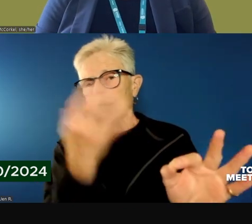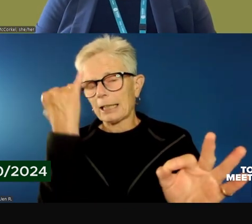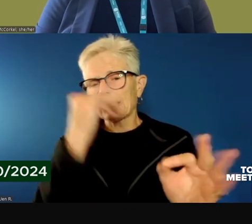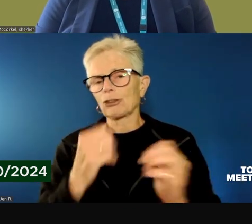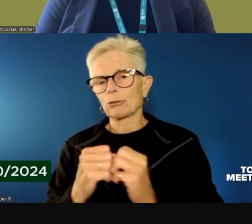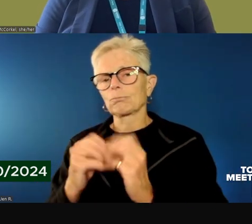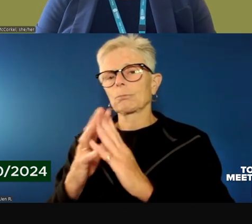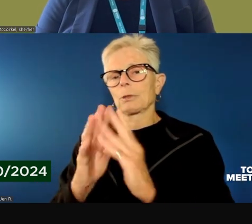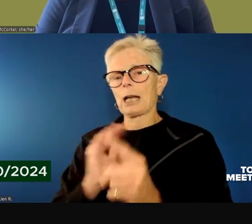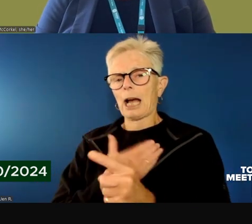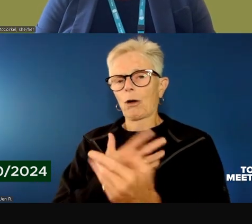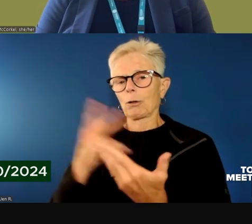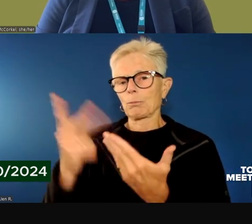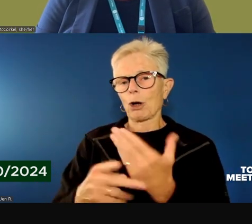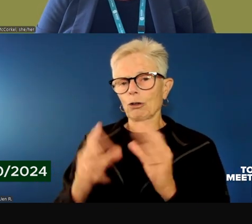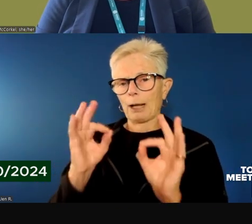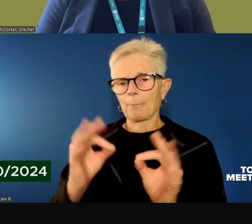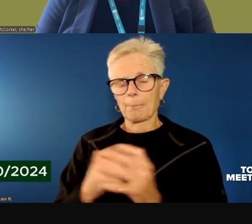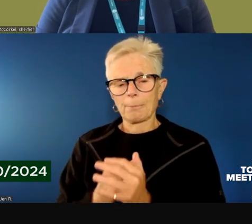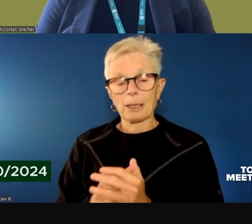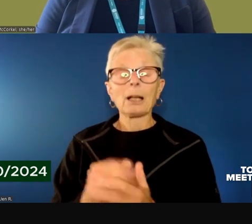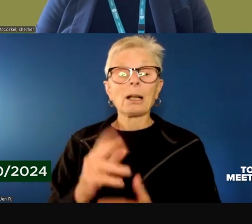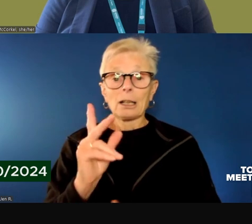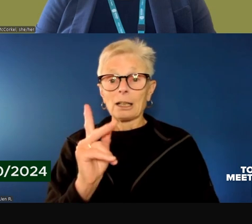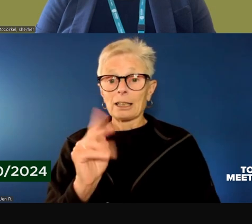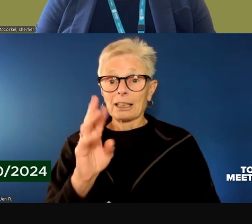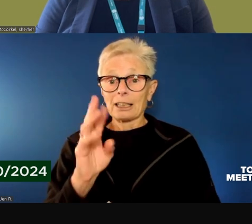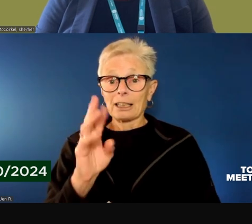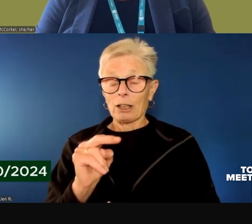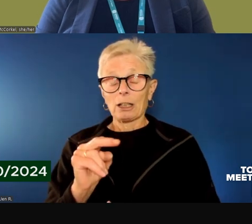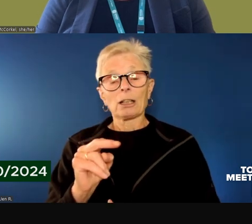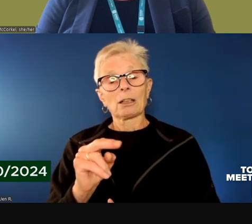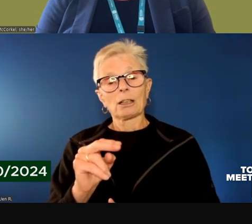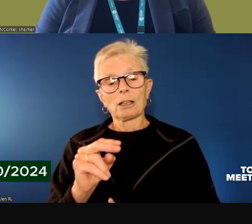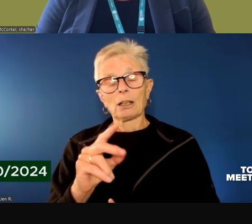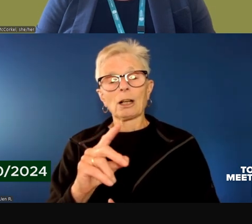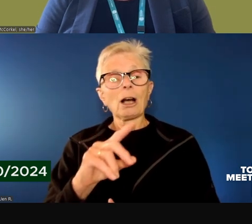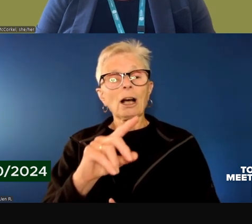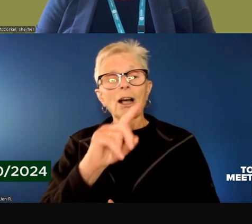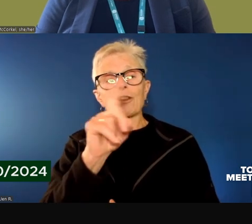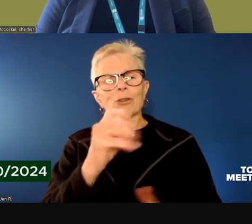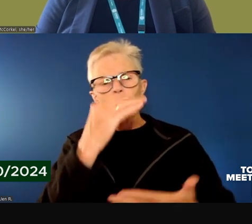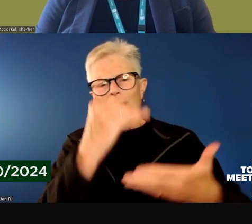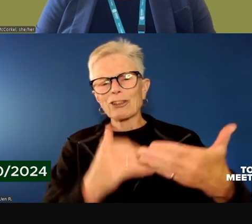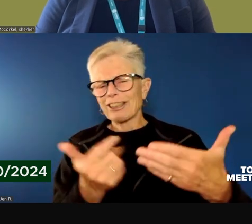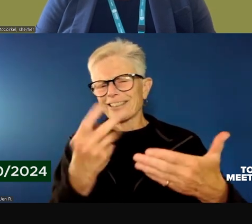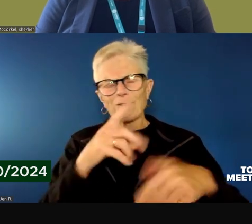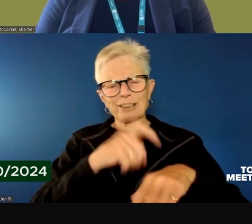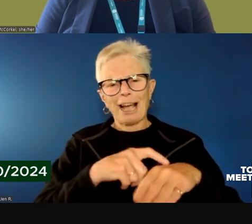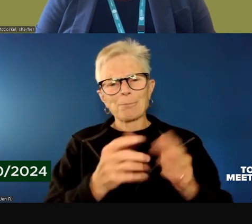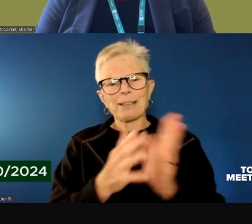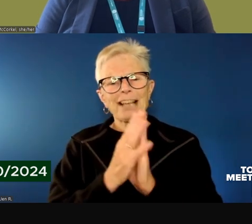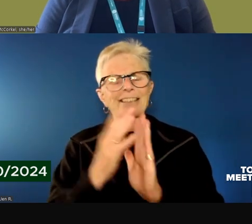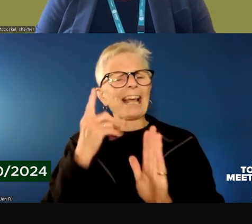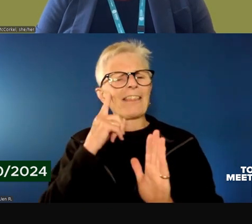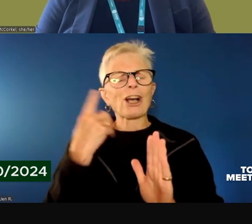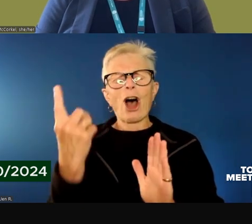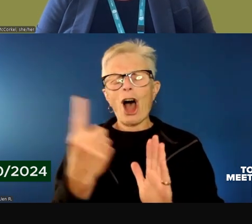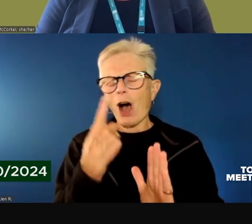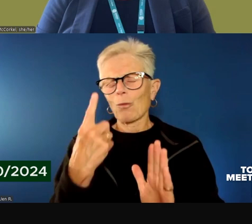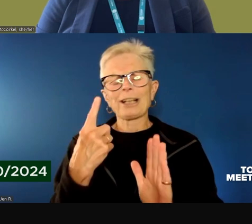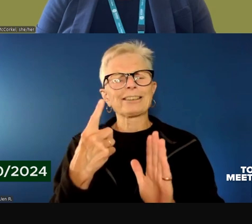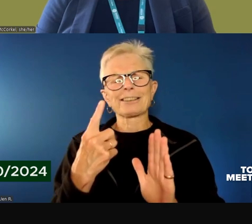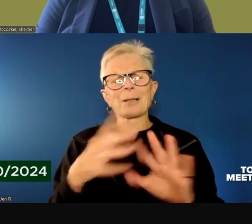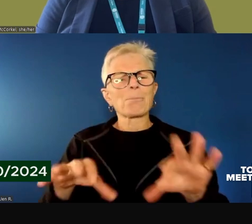Thank you. So this is a question that we have heard a few times, and I always feel like this is a good thing for us to clarify.